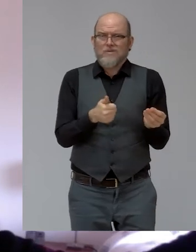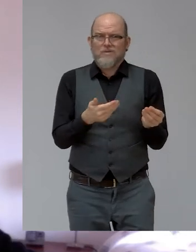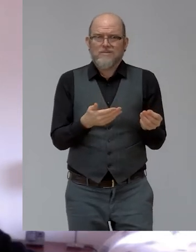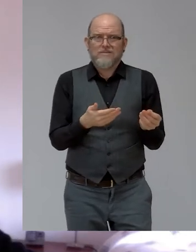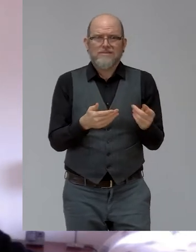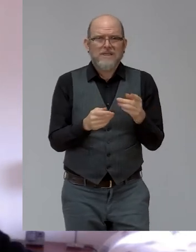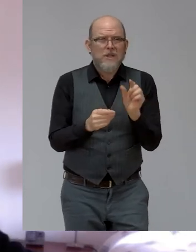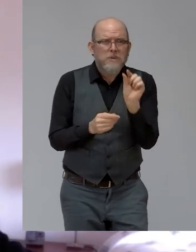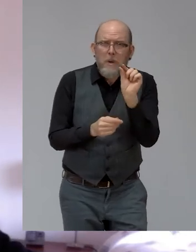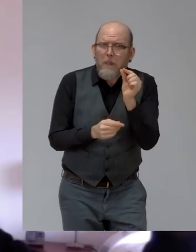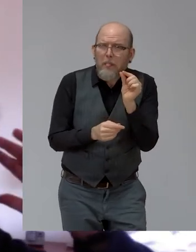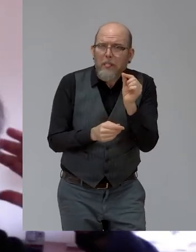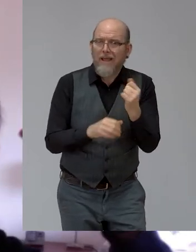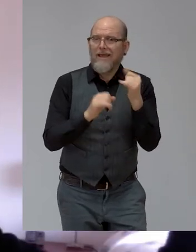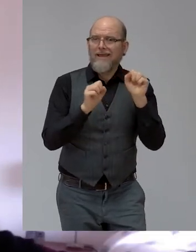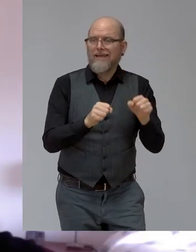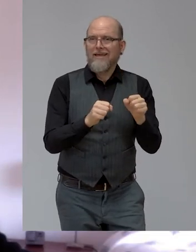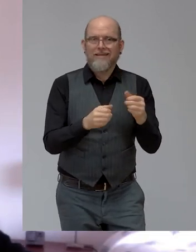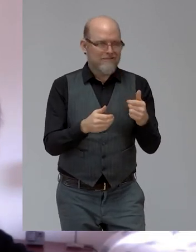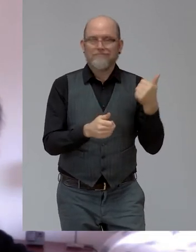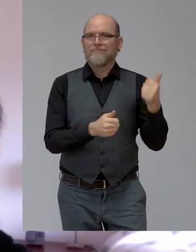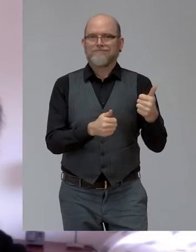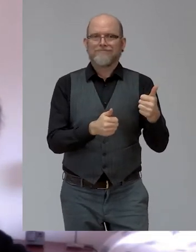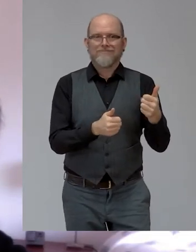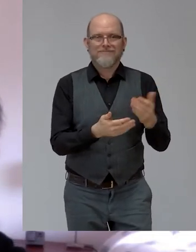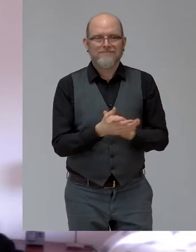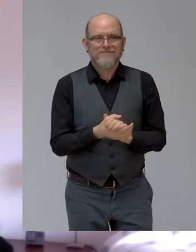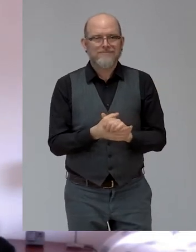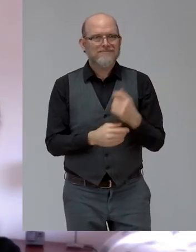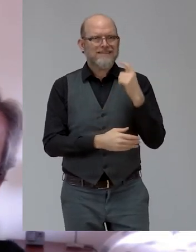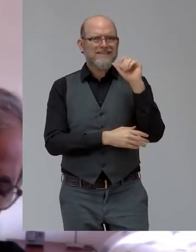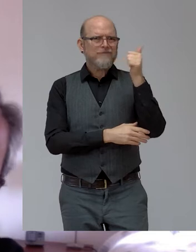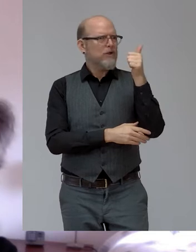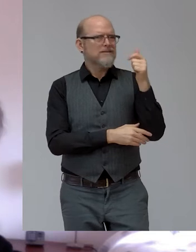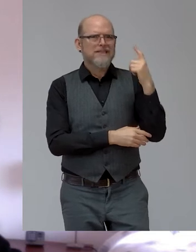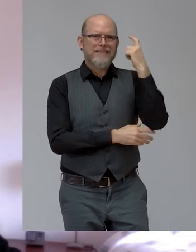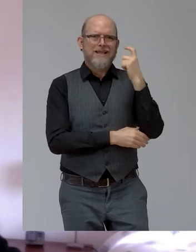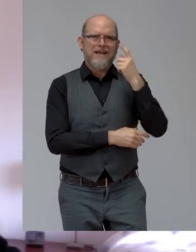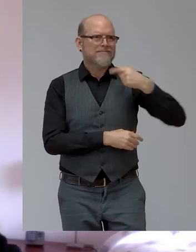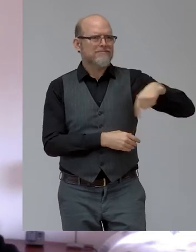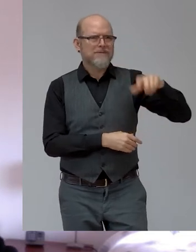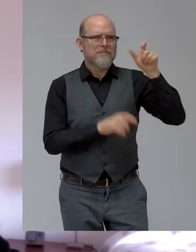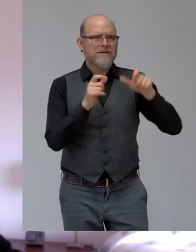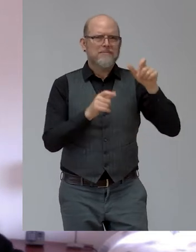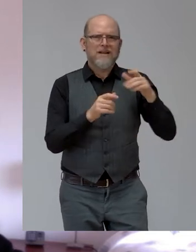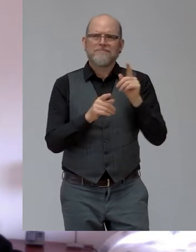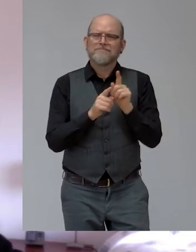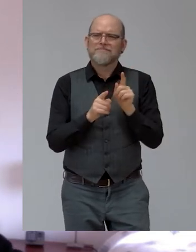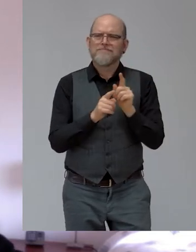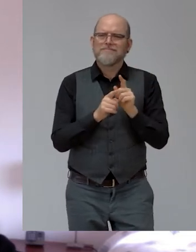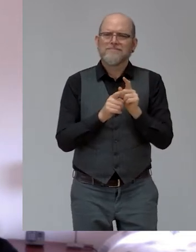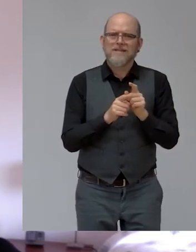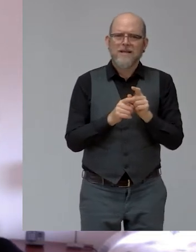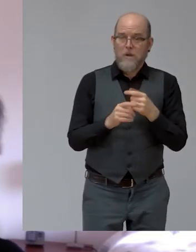is somebody who has severe visual difficulties, right? And how can you cater to a product for them? And you land up in a place, which is a